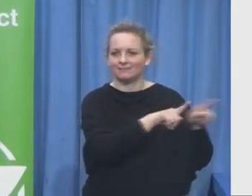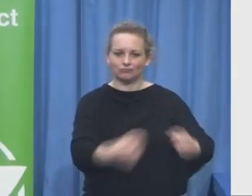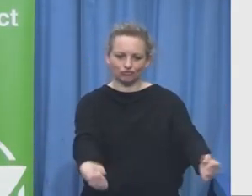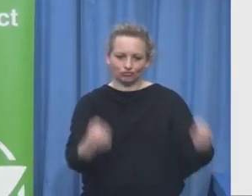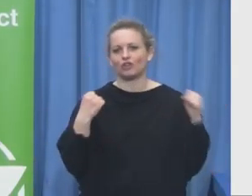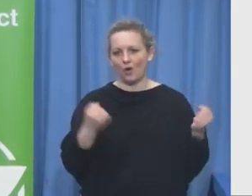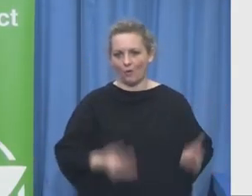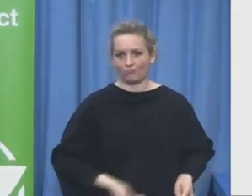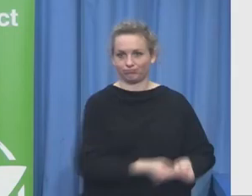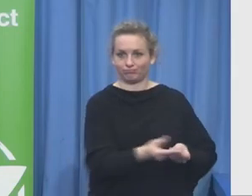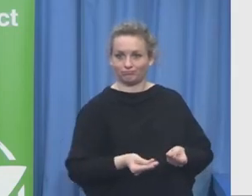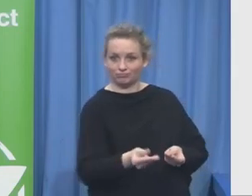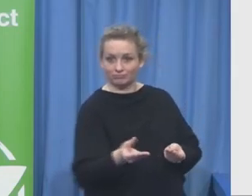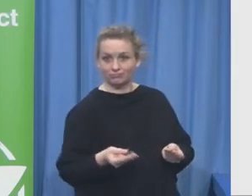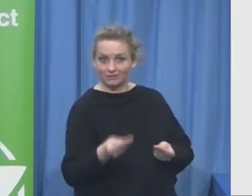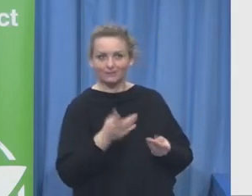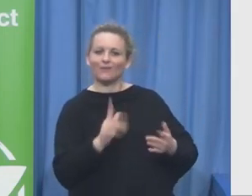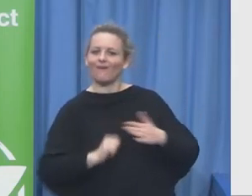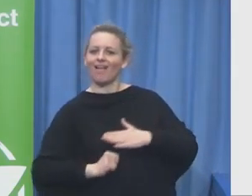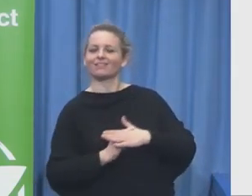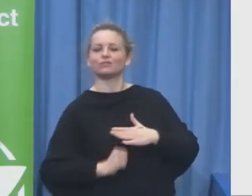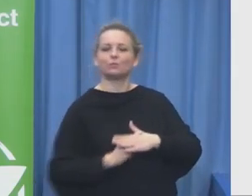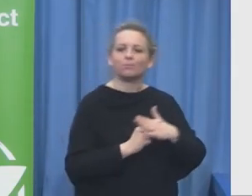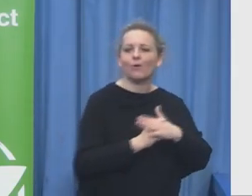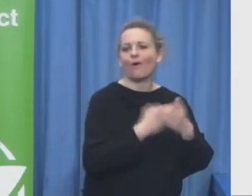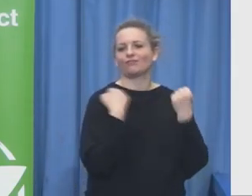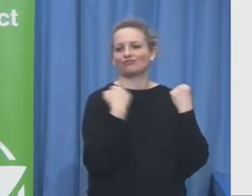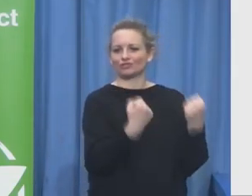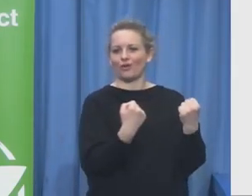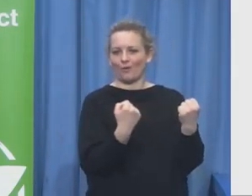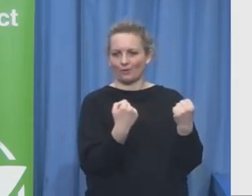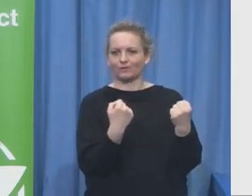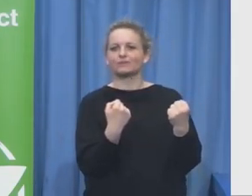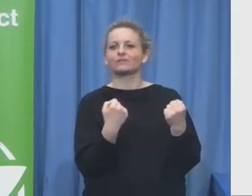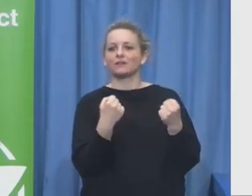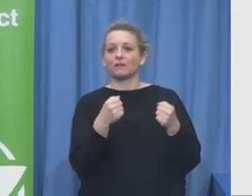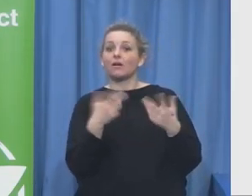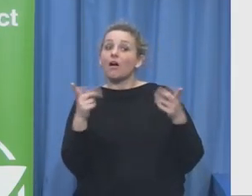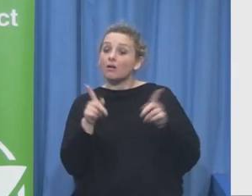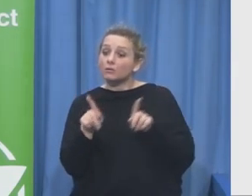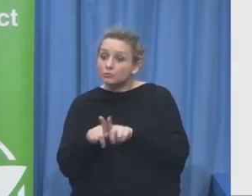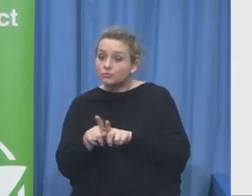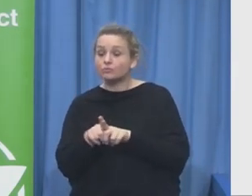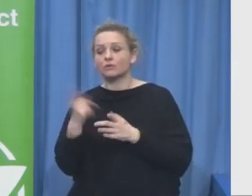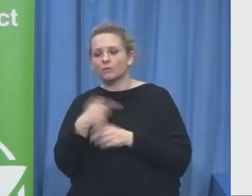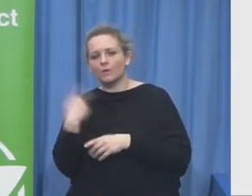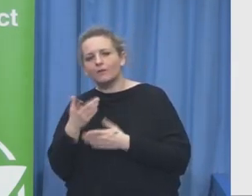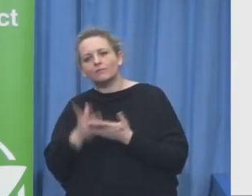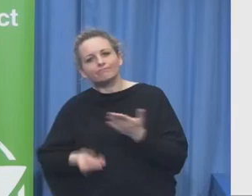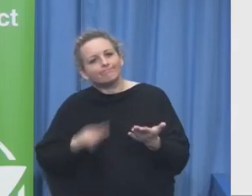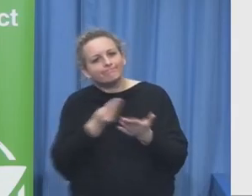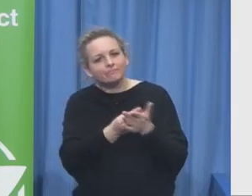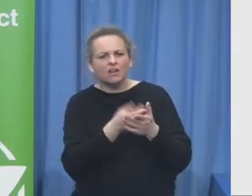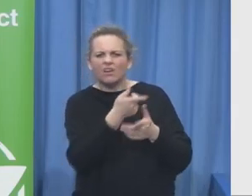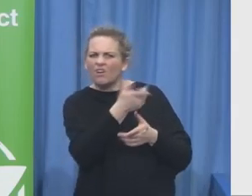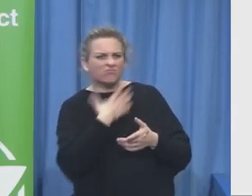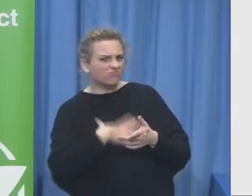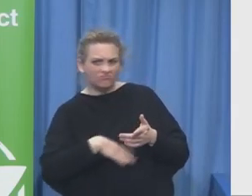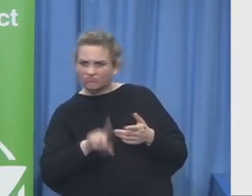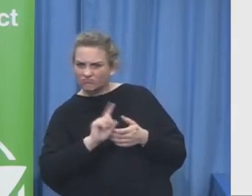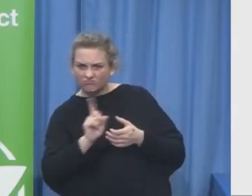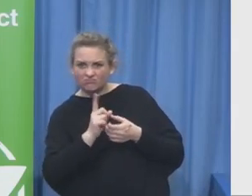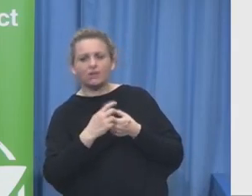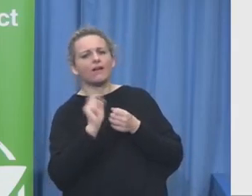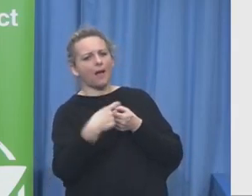you know exit strategy is extremely important not just in the business world it's important in our world what we call the